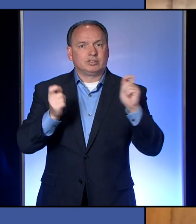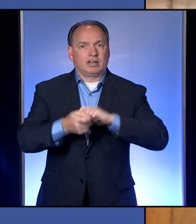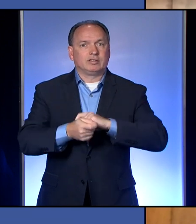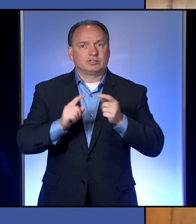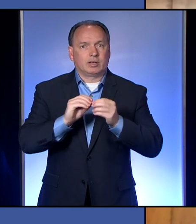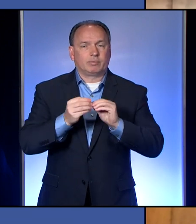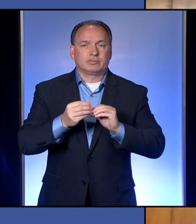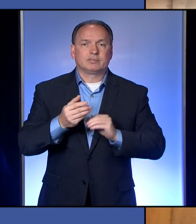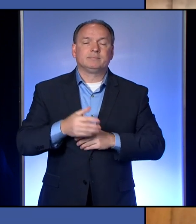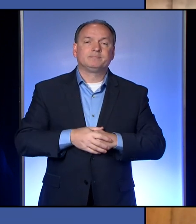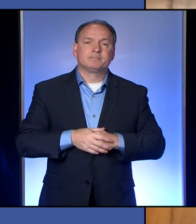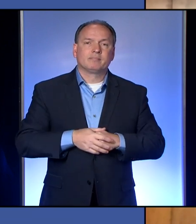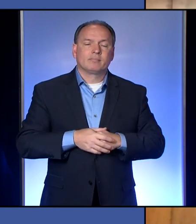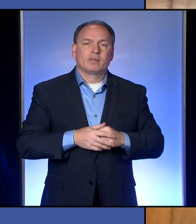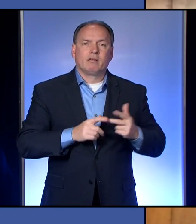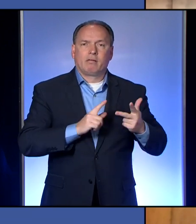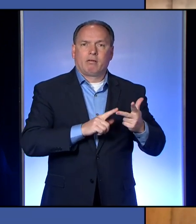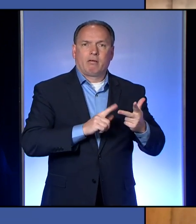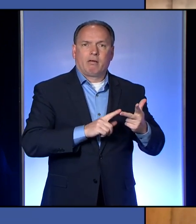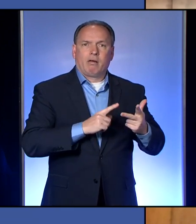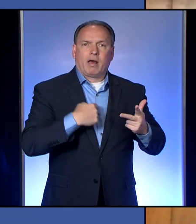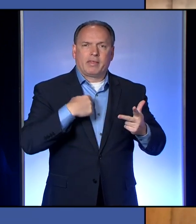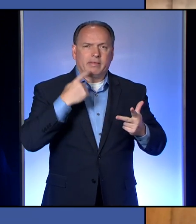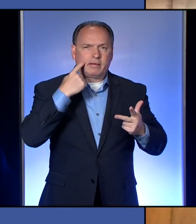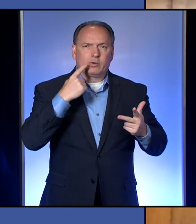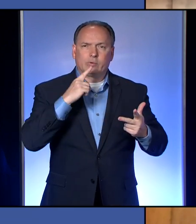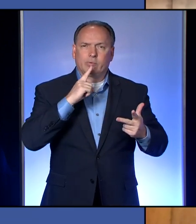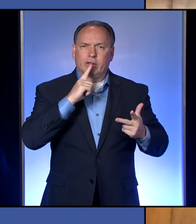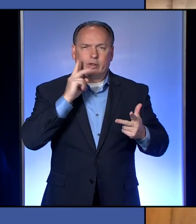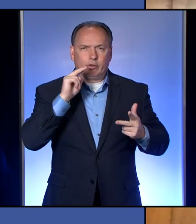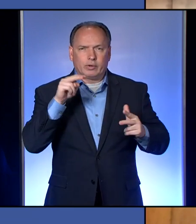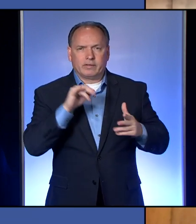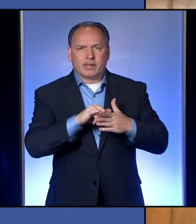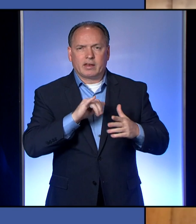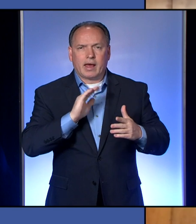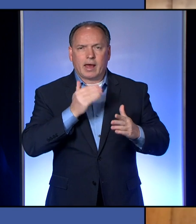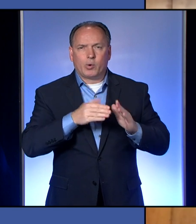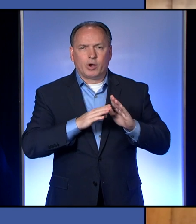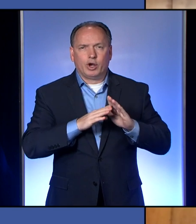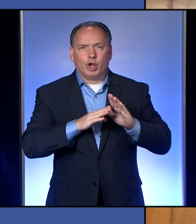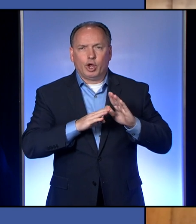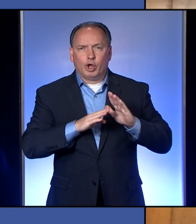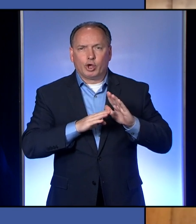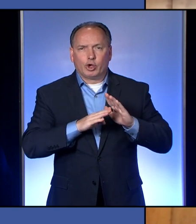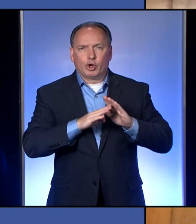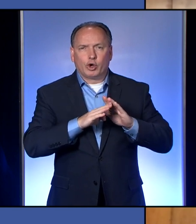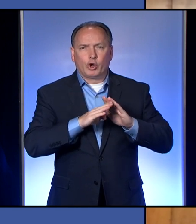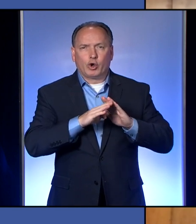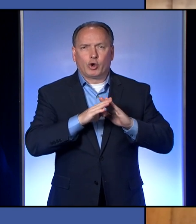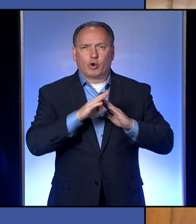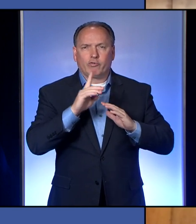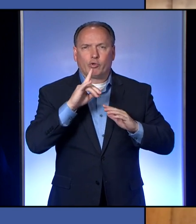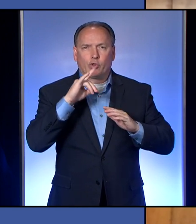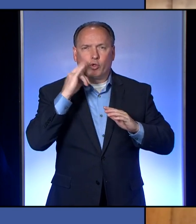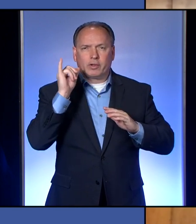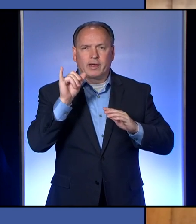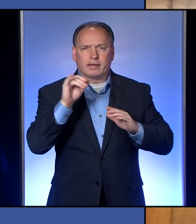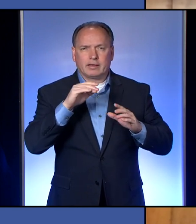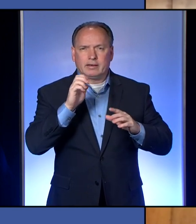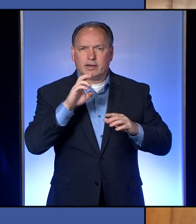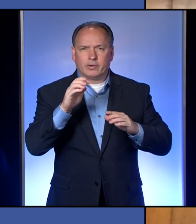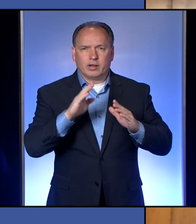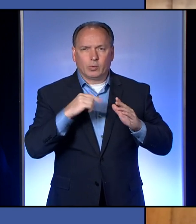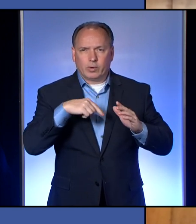I guess looking at that realistically, though, what's our curve looking like in Erie? It seems like we're kind of on an uptick.